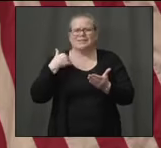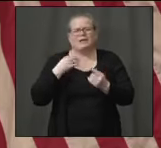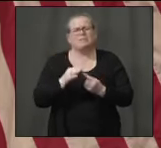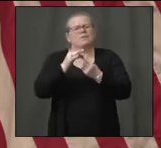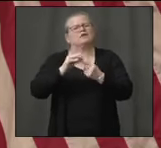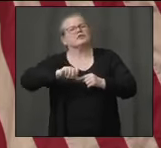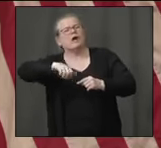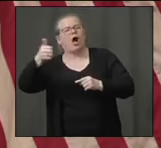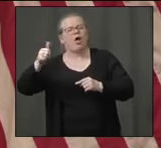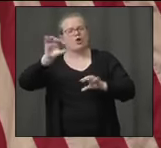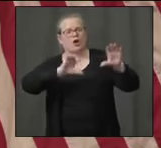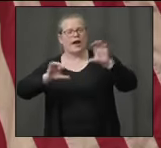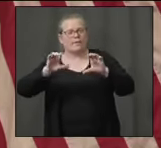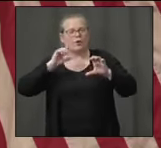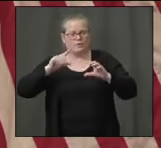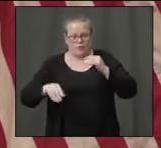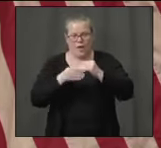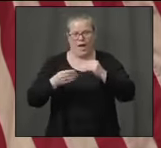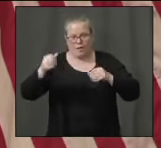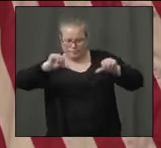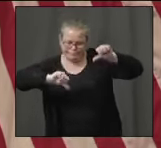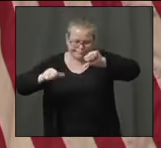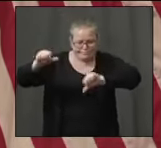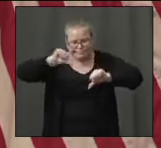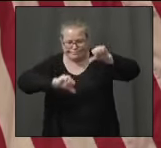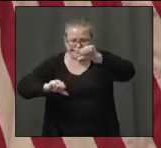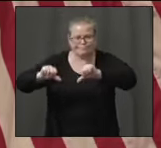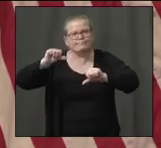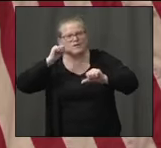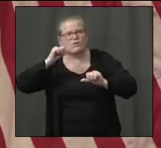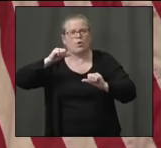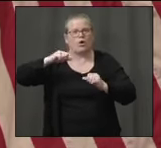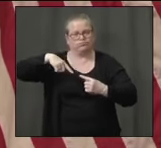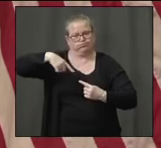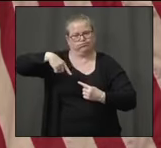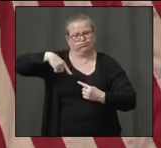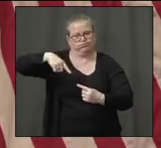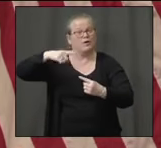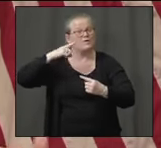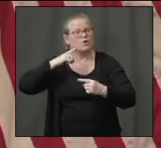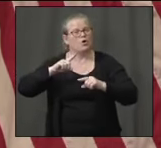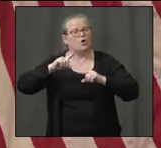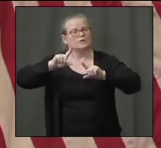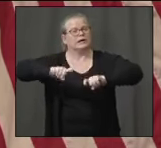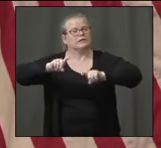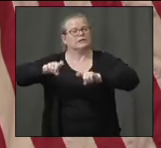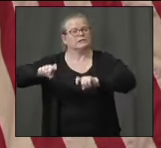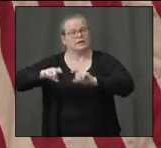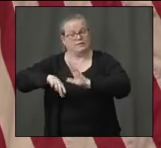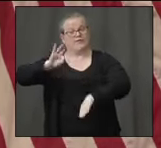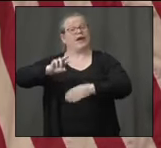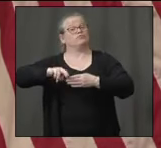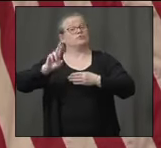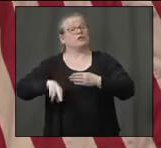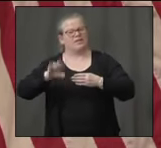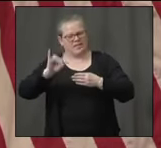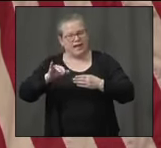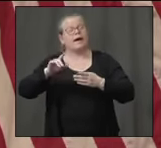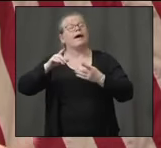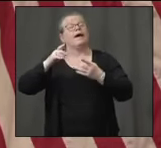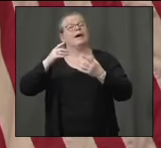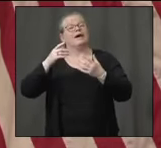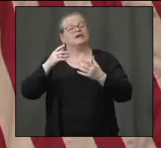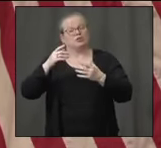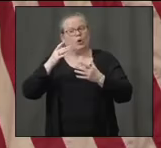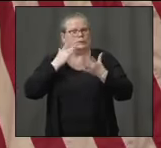suppliers for that equipment that we run in our laboratories. And they're working on this as well to bring more capacity for us